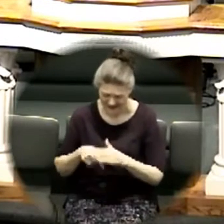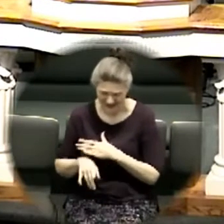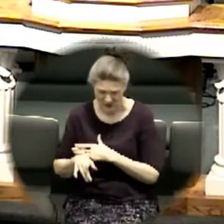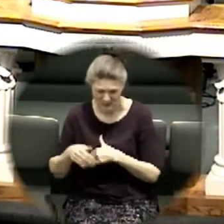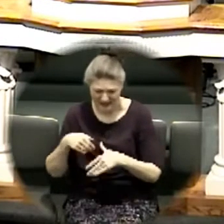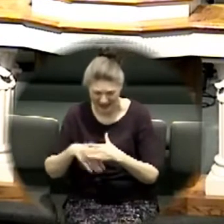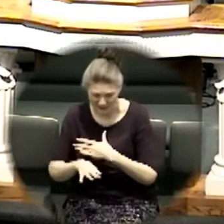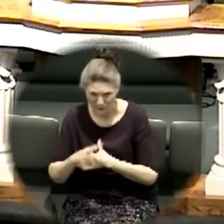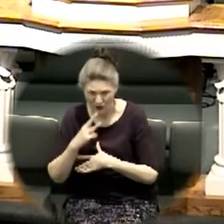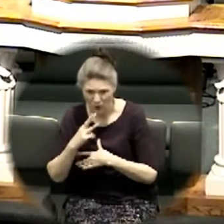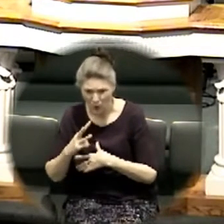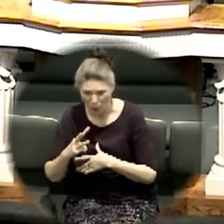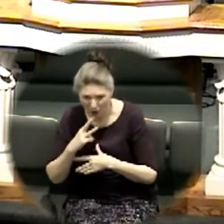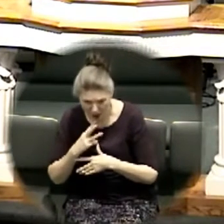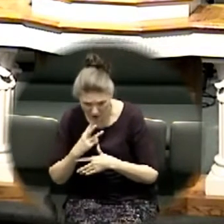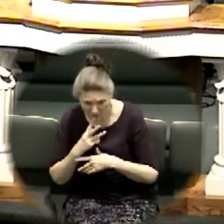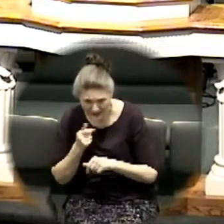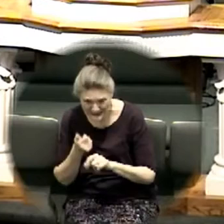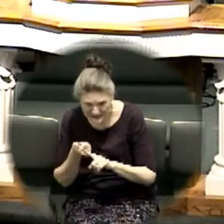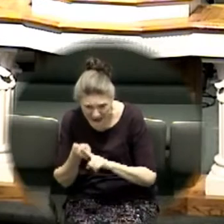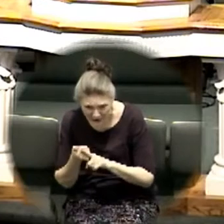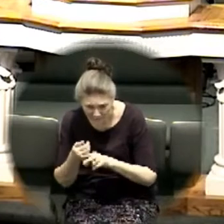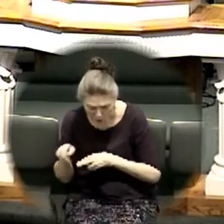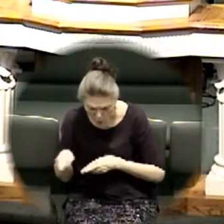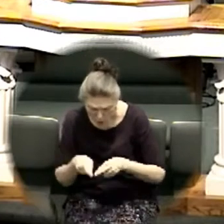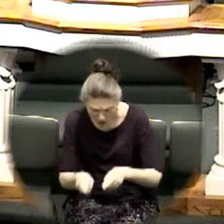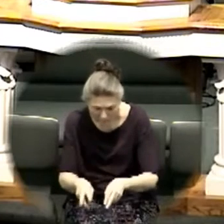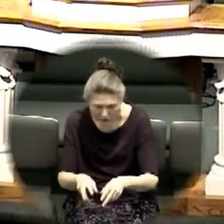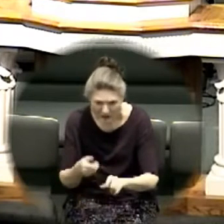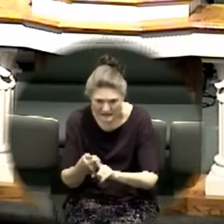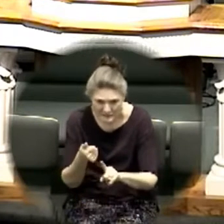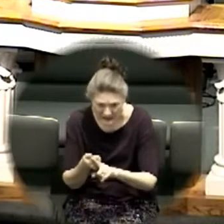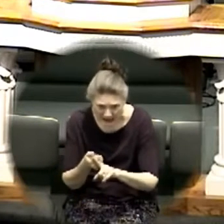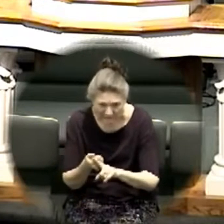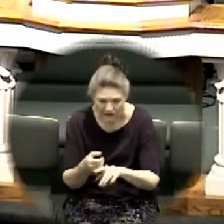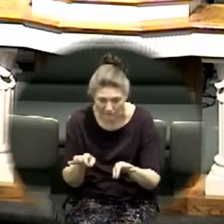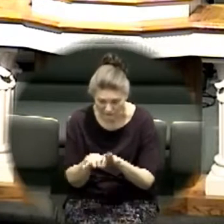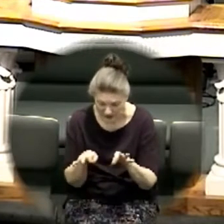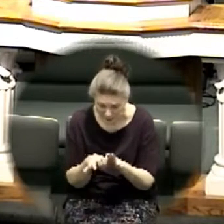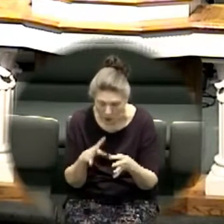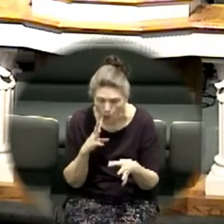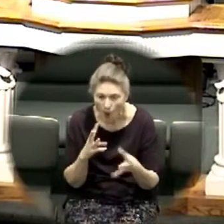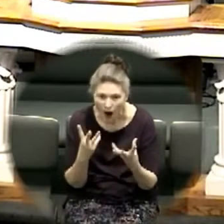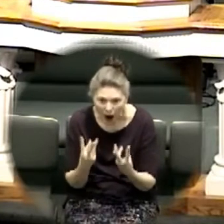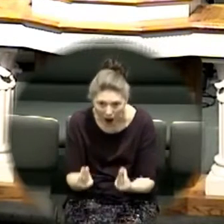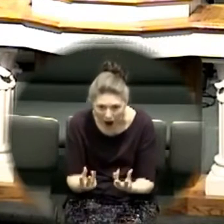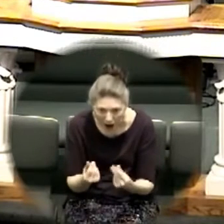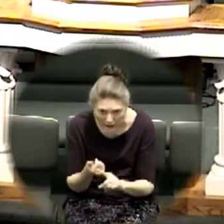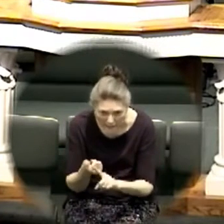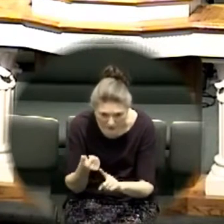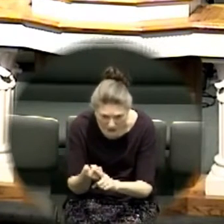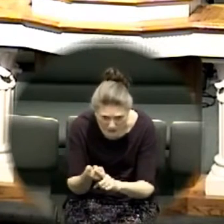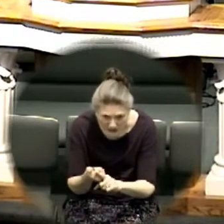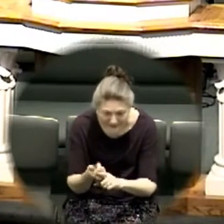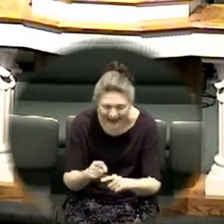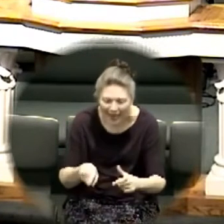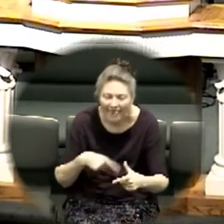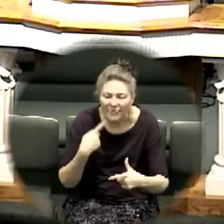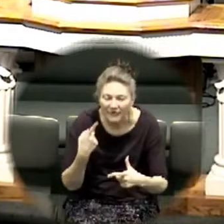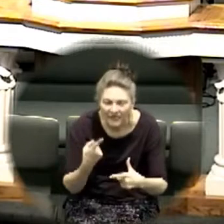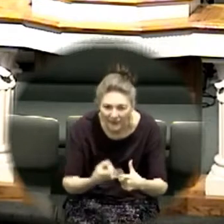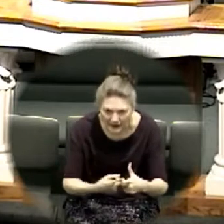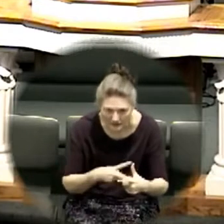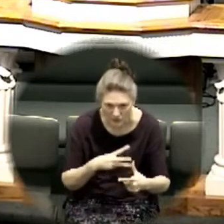he said in that scripture in joshua chapter 3 he said the ark is passing over before you